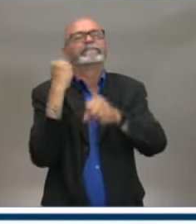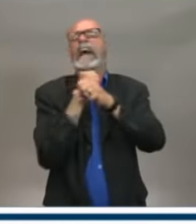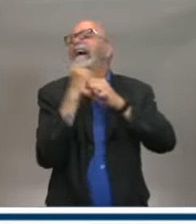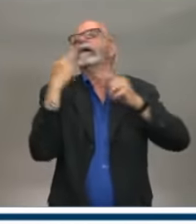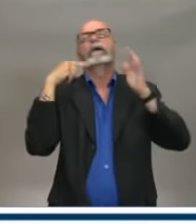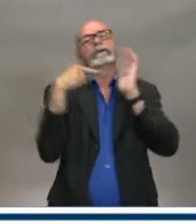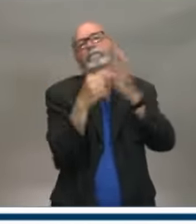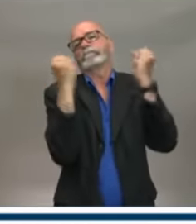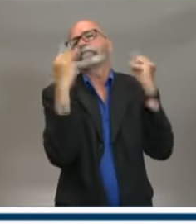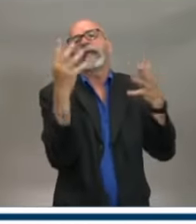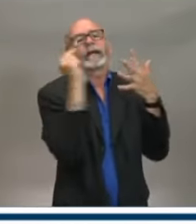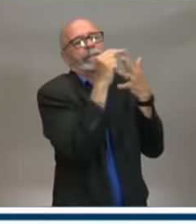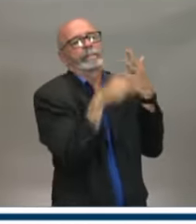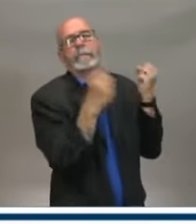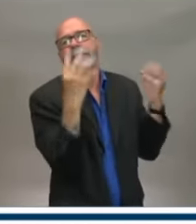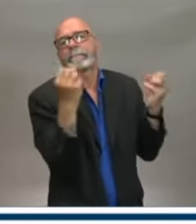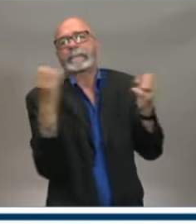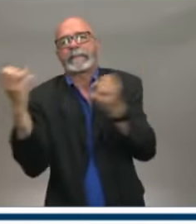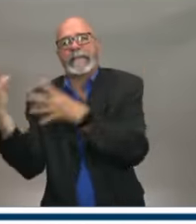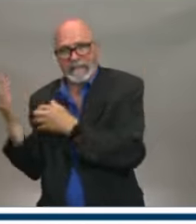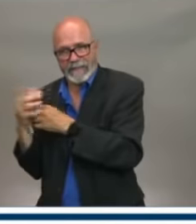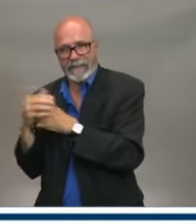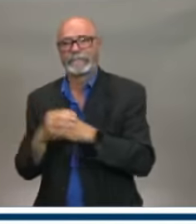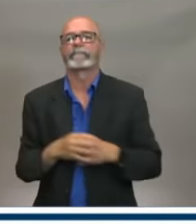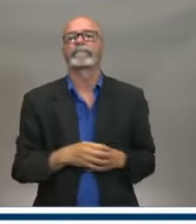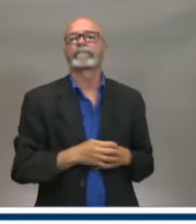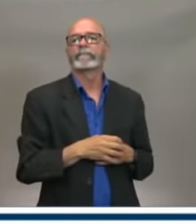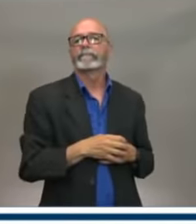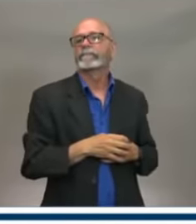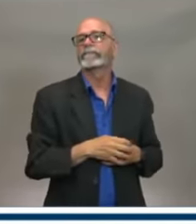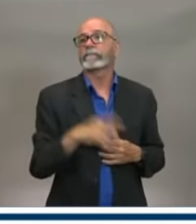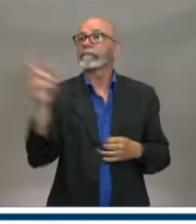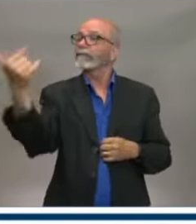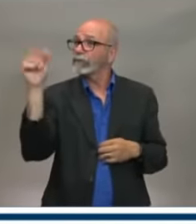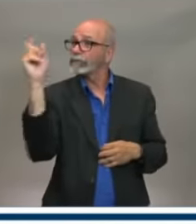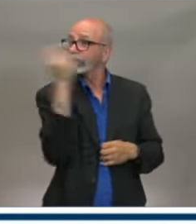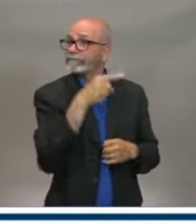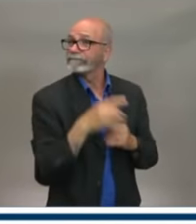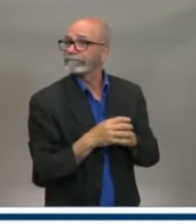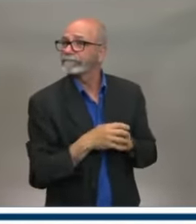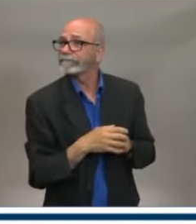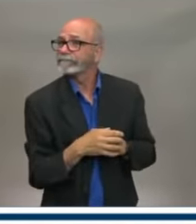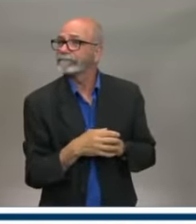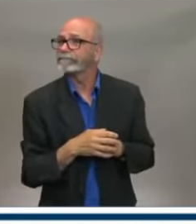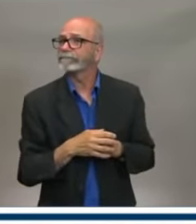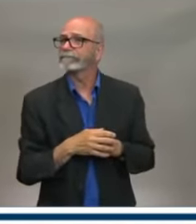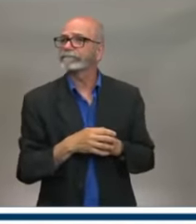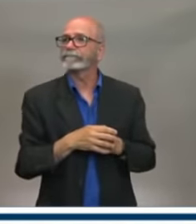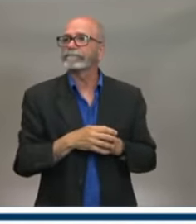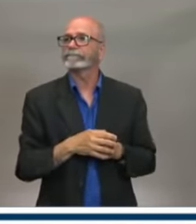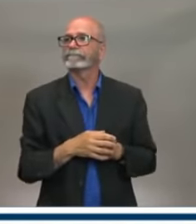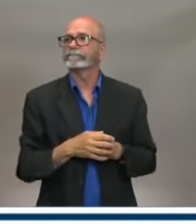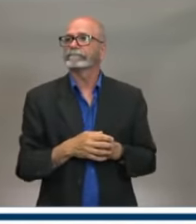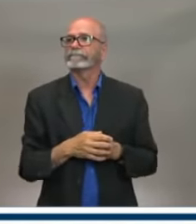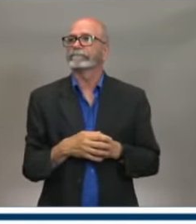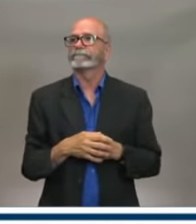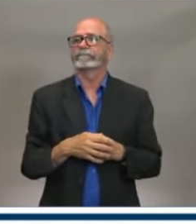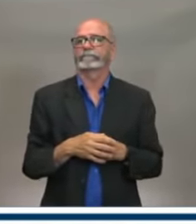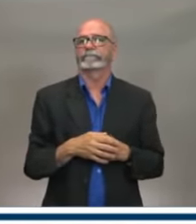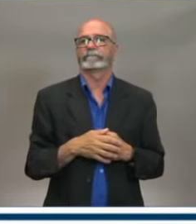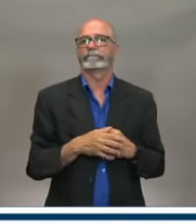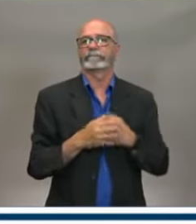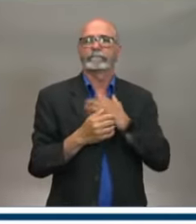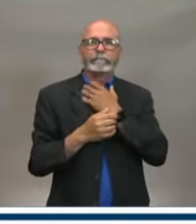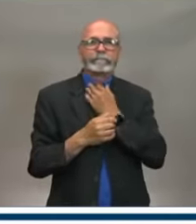investment that we've made. Mike, do you have a follow-up? Yeah, about eight, but I guess I'm only going to get one.